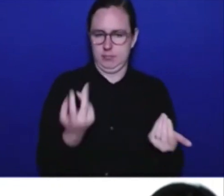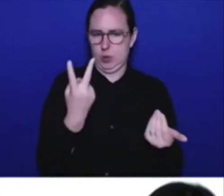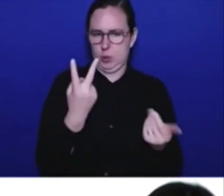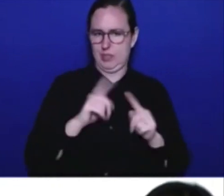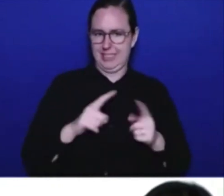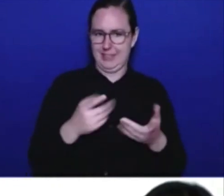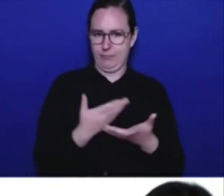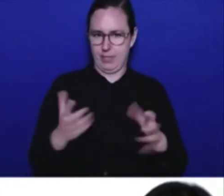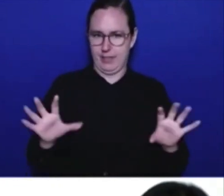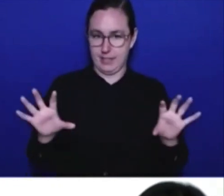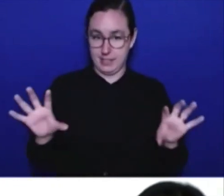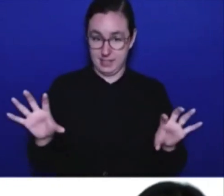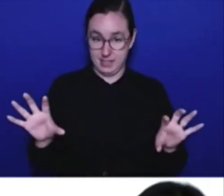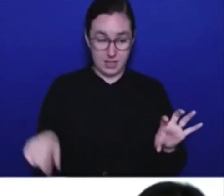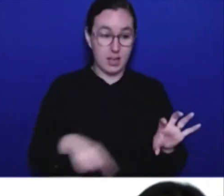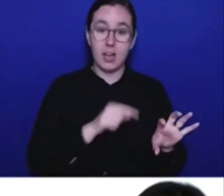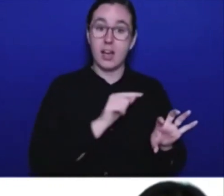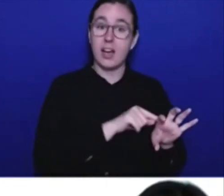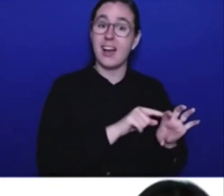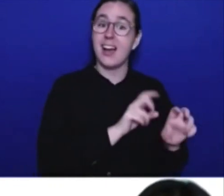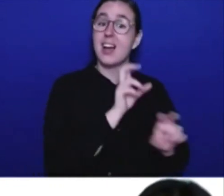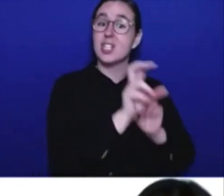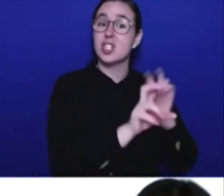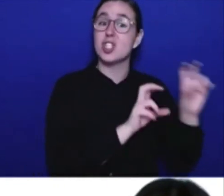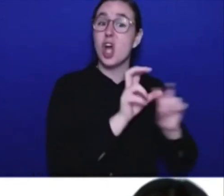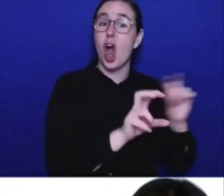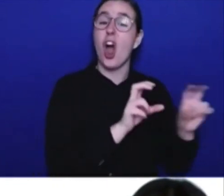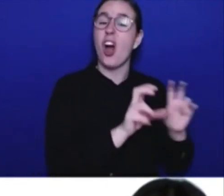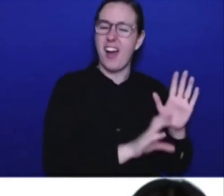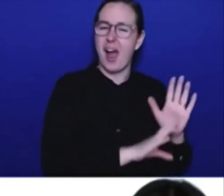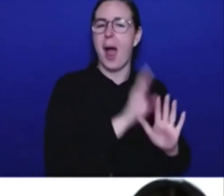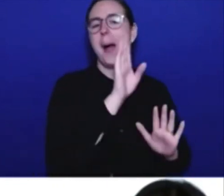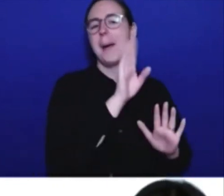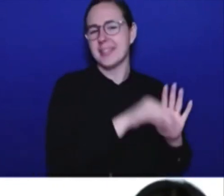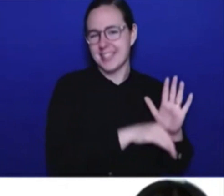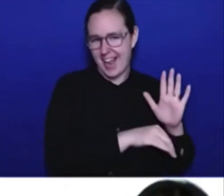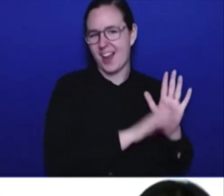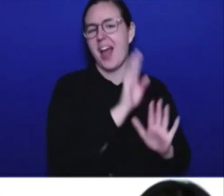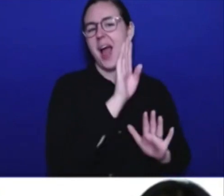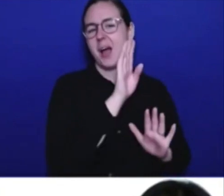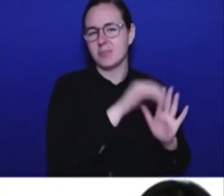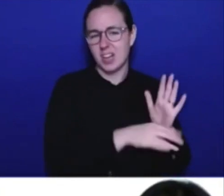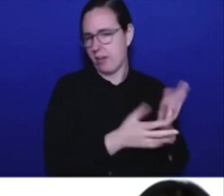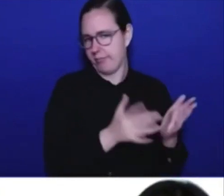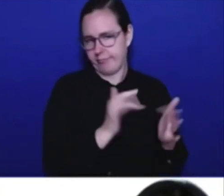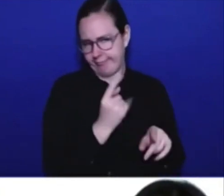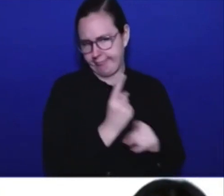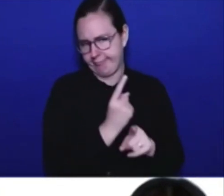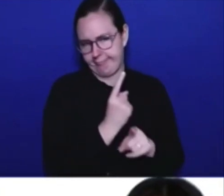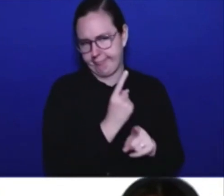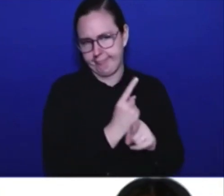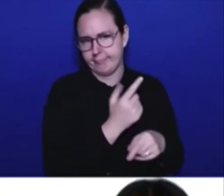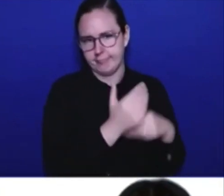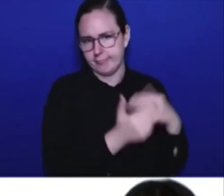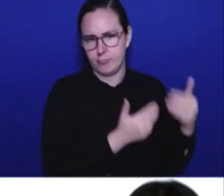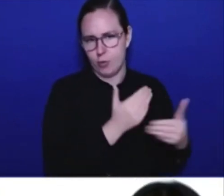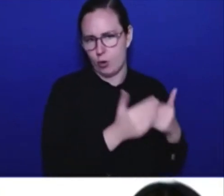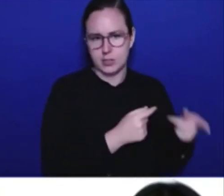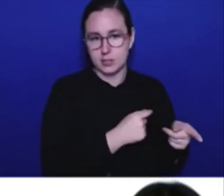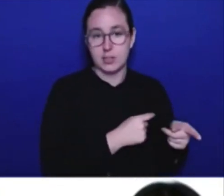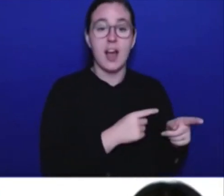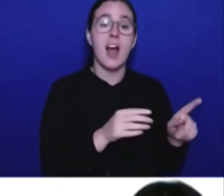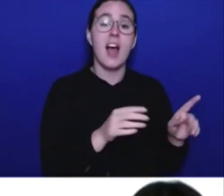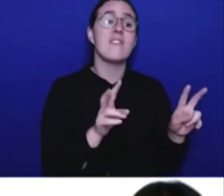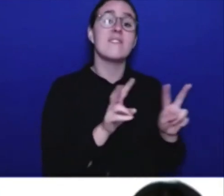in the last two years, and there be moments where the investment markets have an impact on the value of that portfolio, and accounting rules